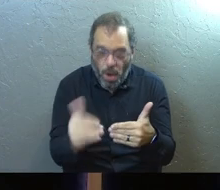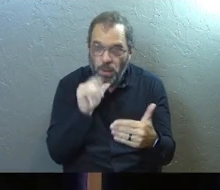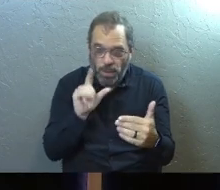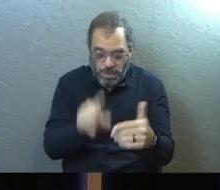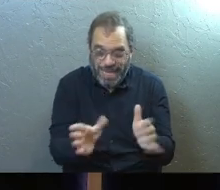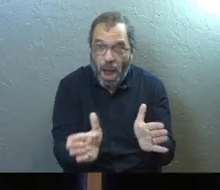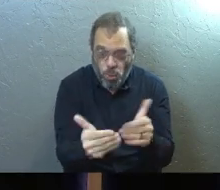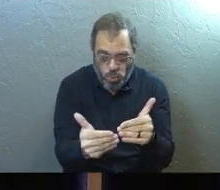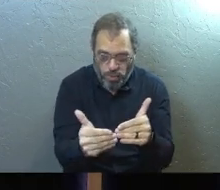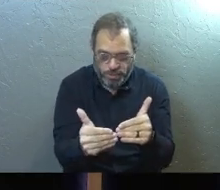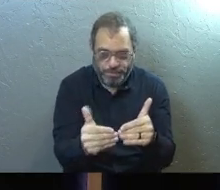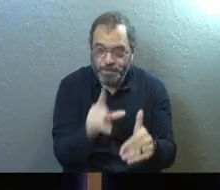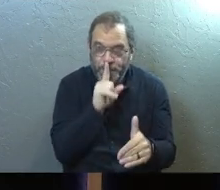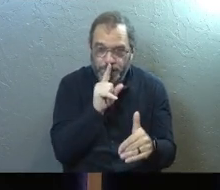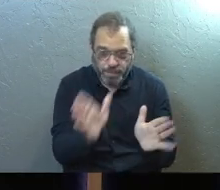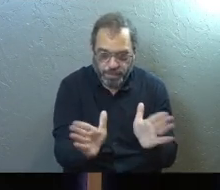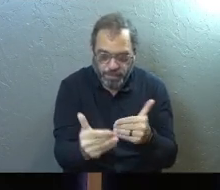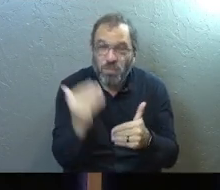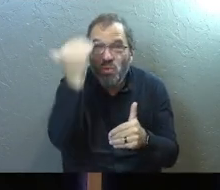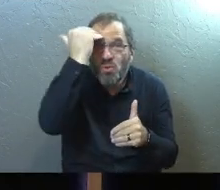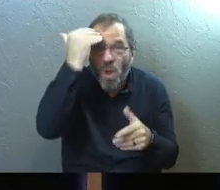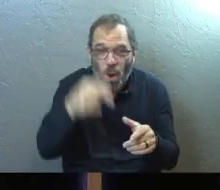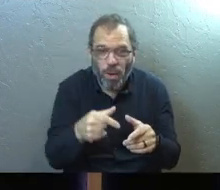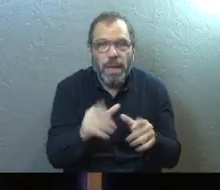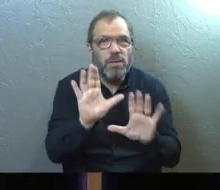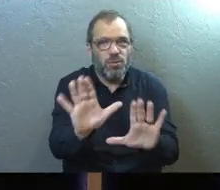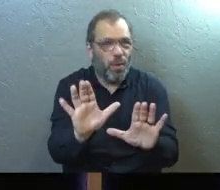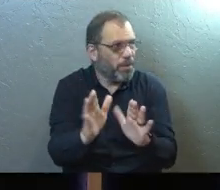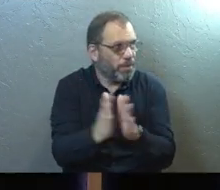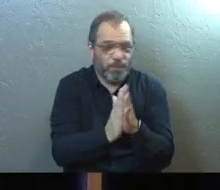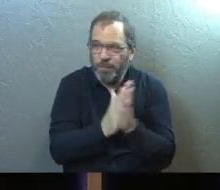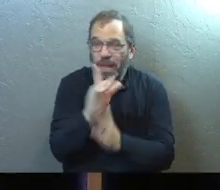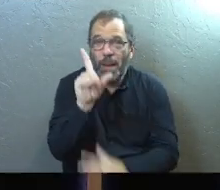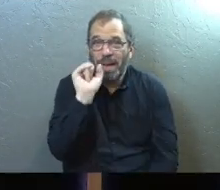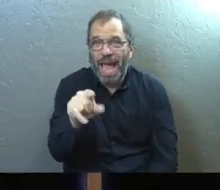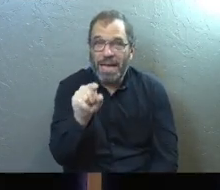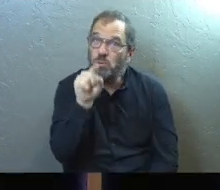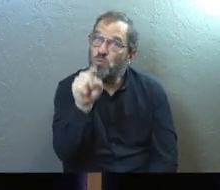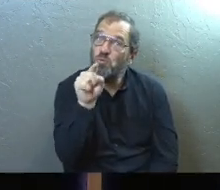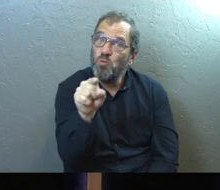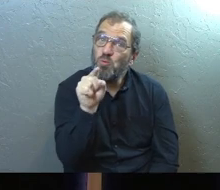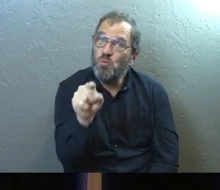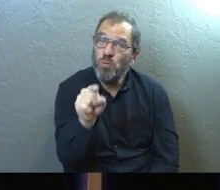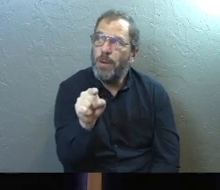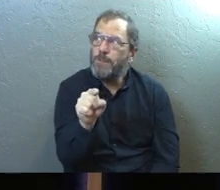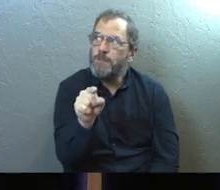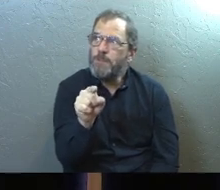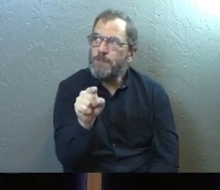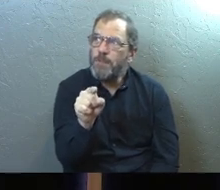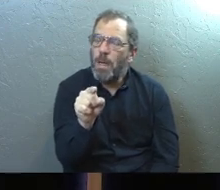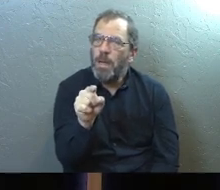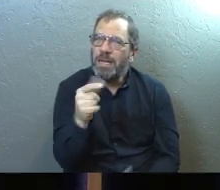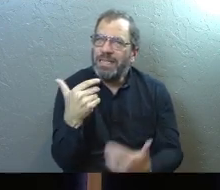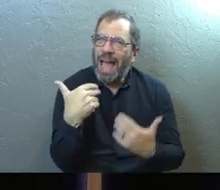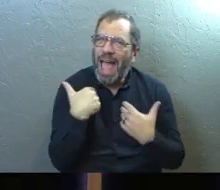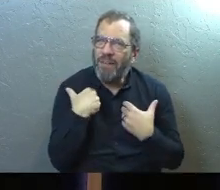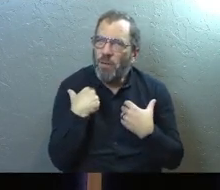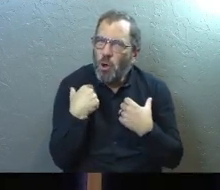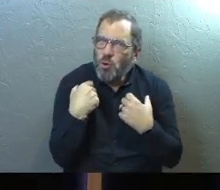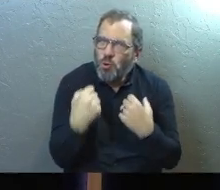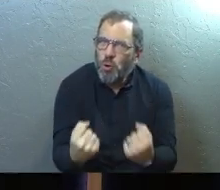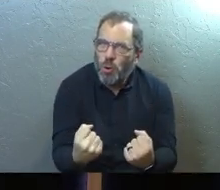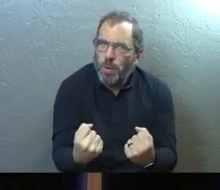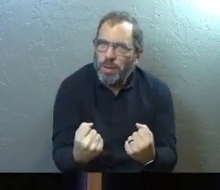go toward that room. We don't speak of that room. So here's what I'm going to ask. I'm going to ask you to have the courage today